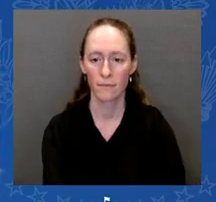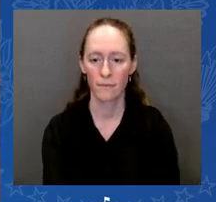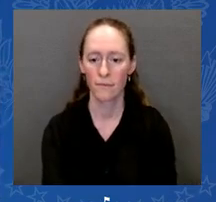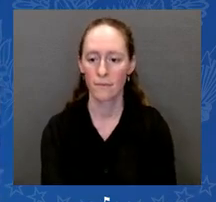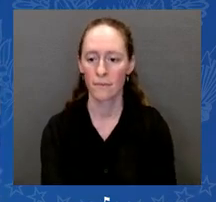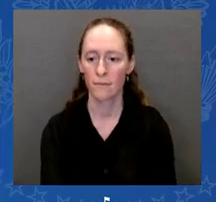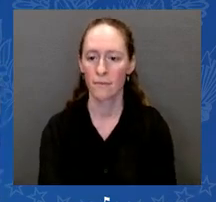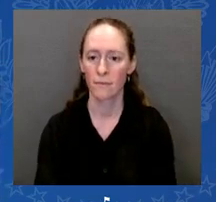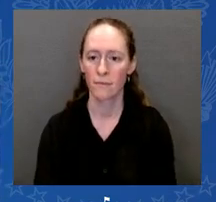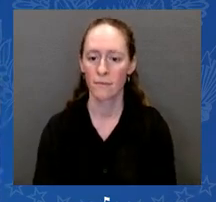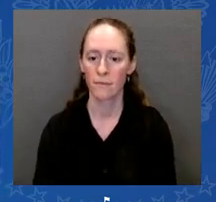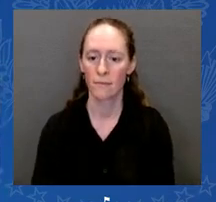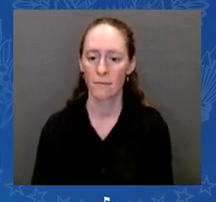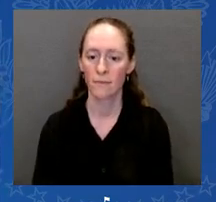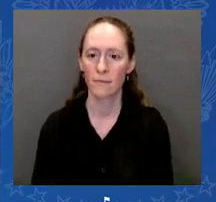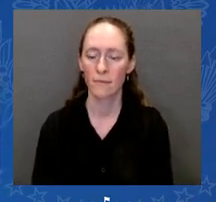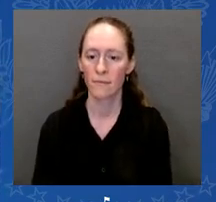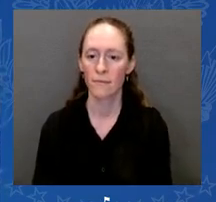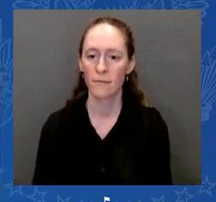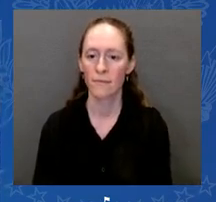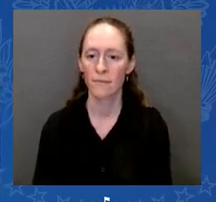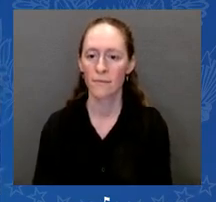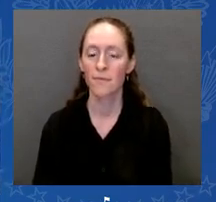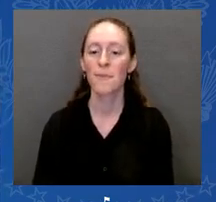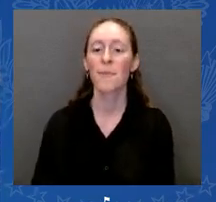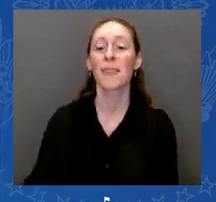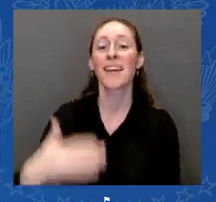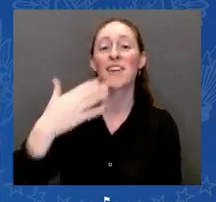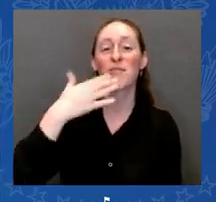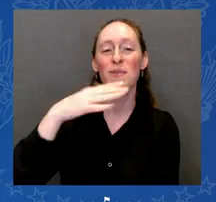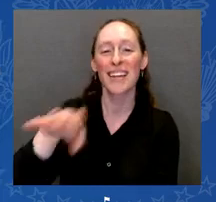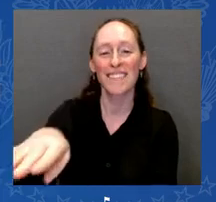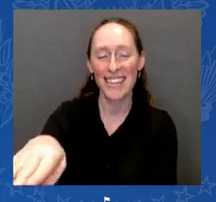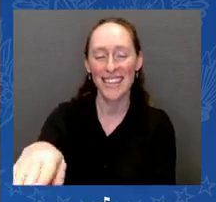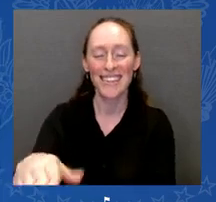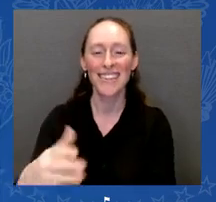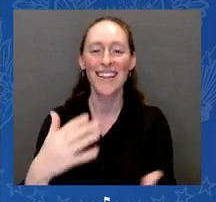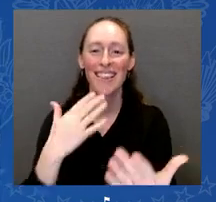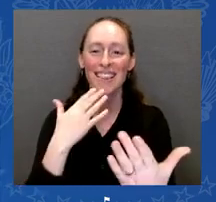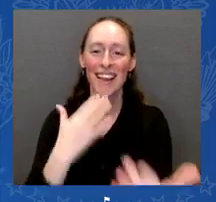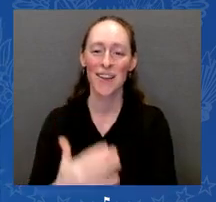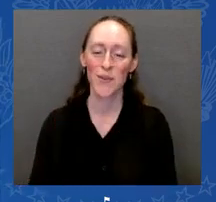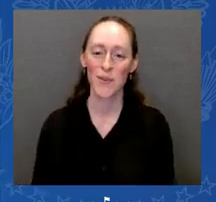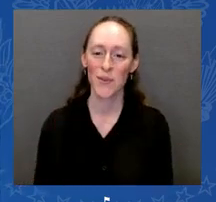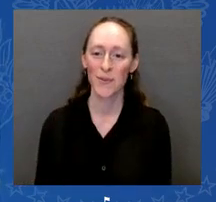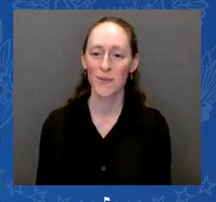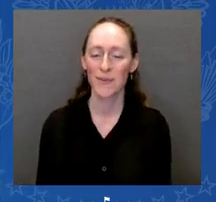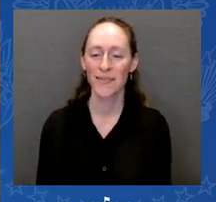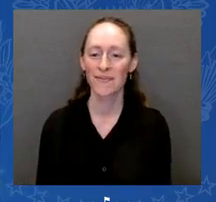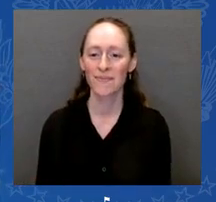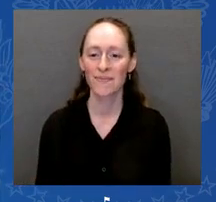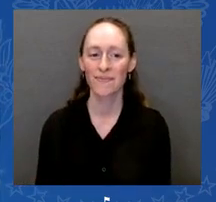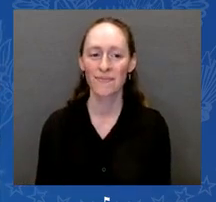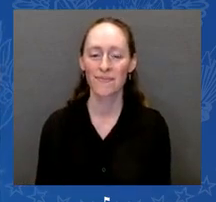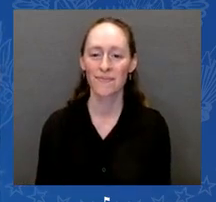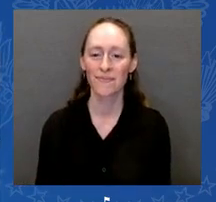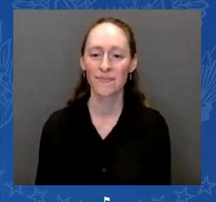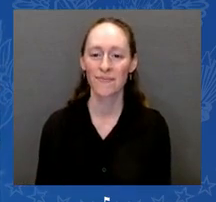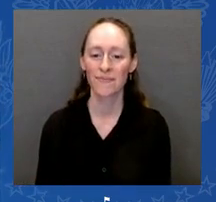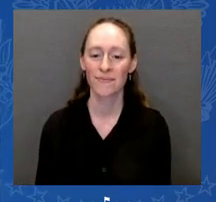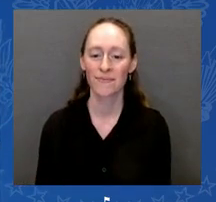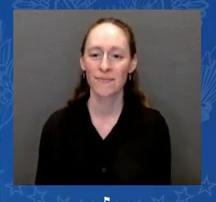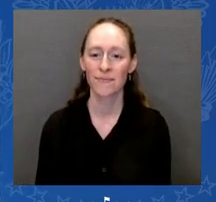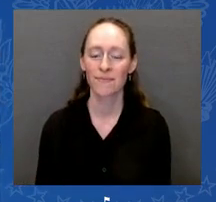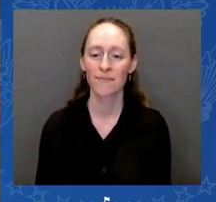Thank you. Thank you. Good evening. My name is Poe Murray, and I am the chairwoman of the